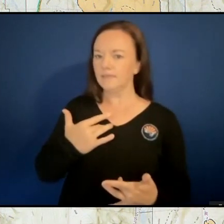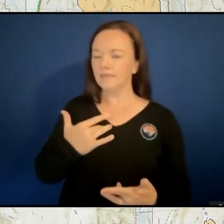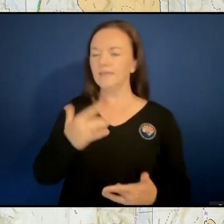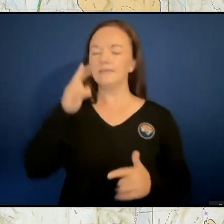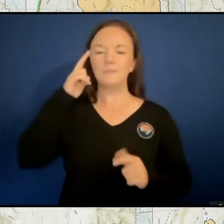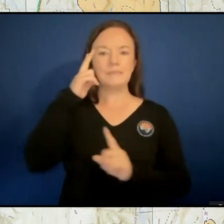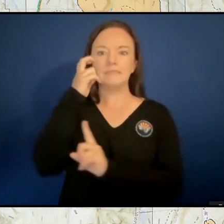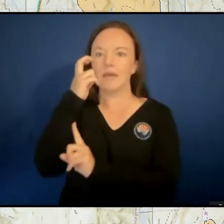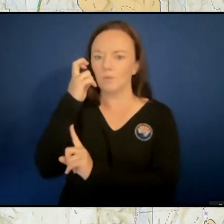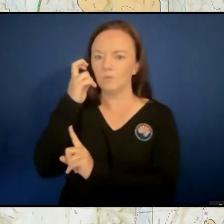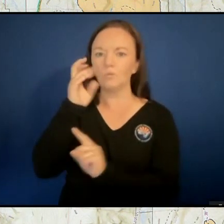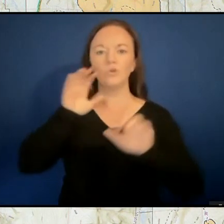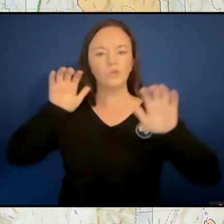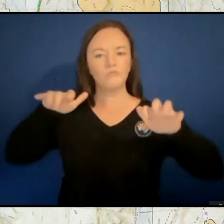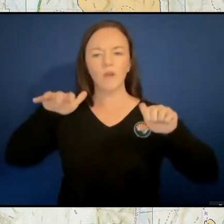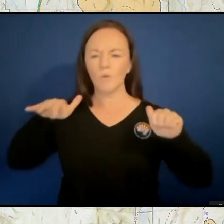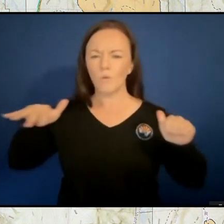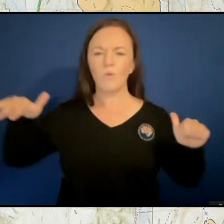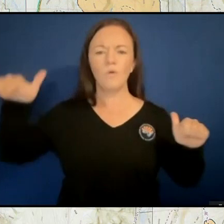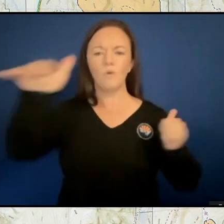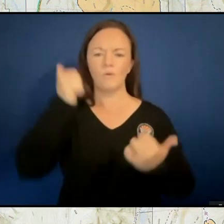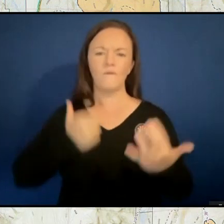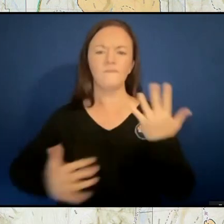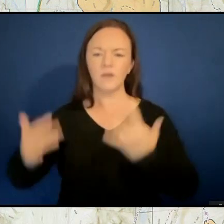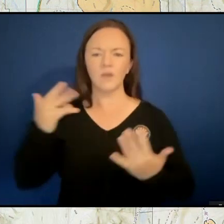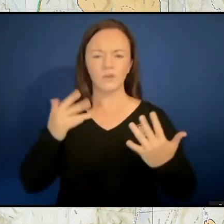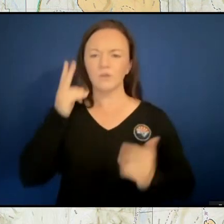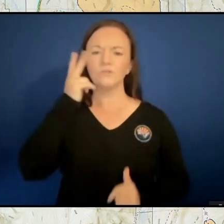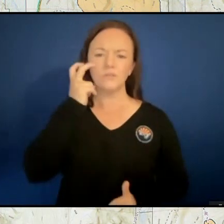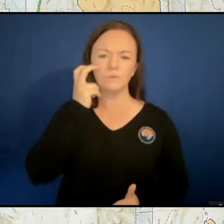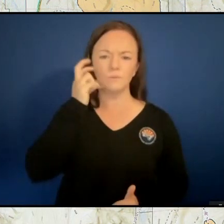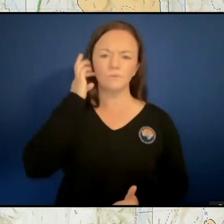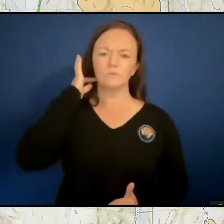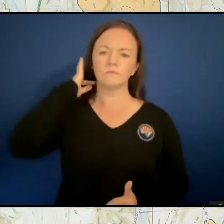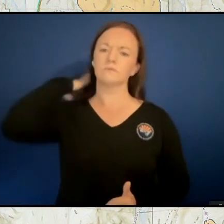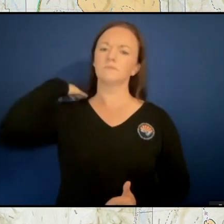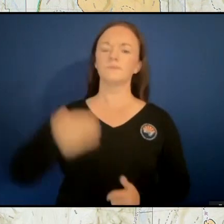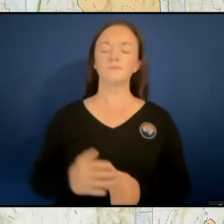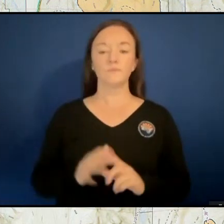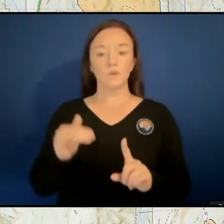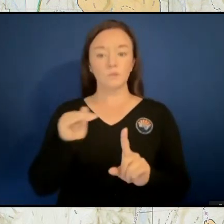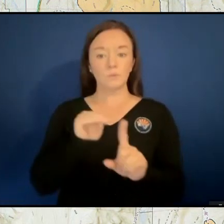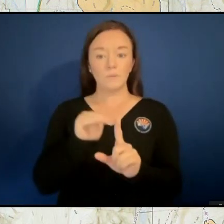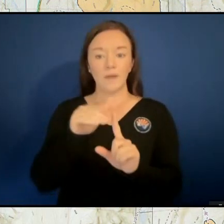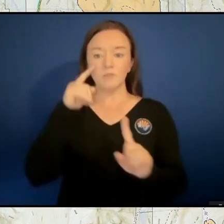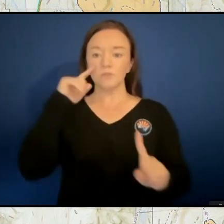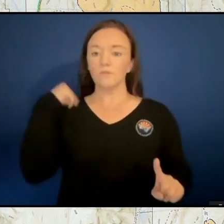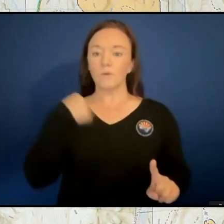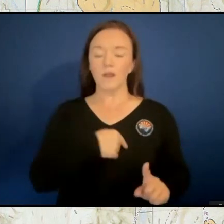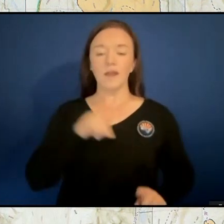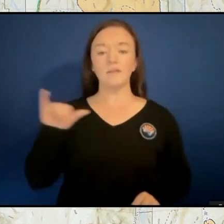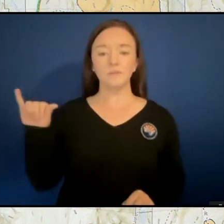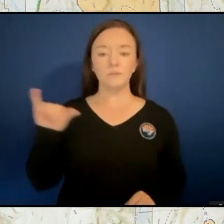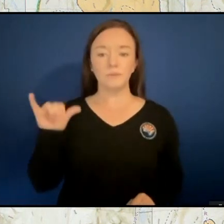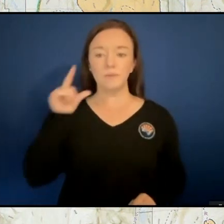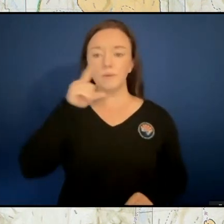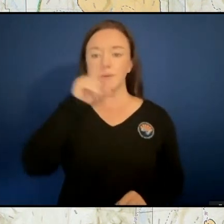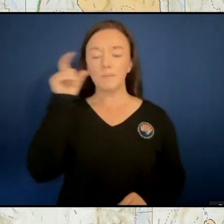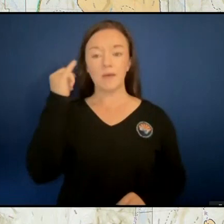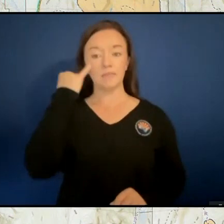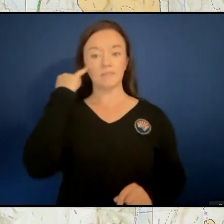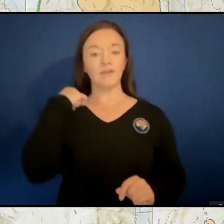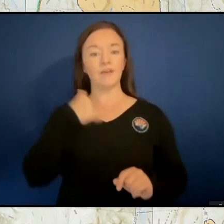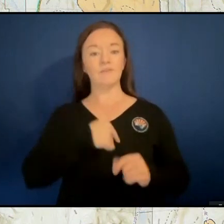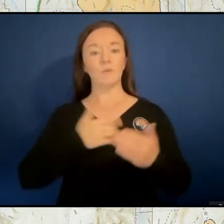across, or get rain across the whole fire area. So that's also a reminder for us, because we, if we're sitting here